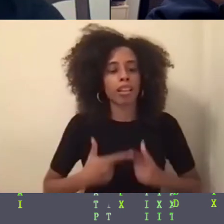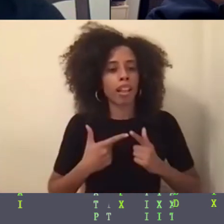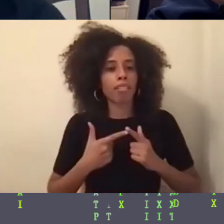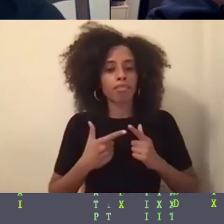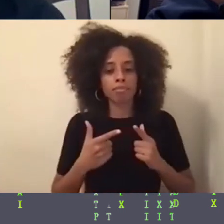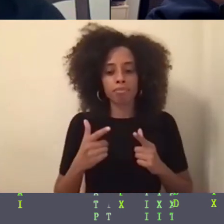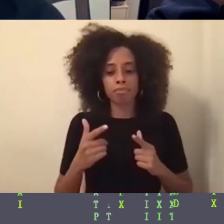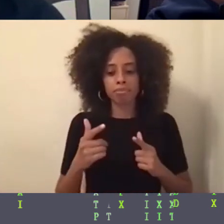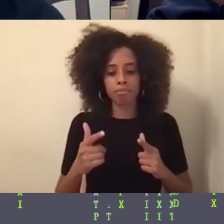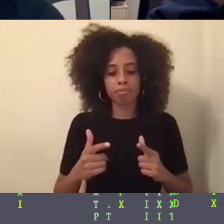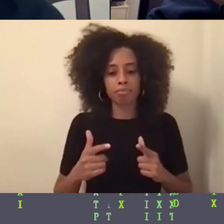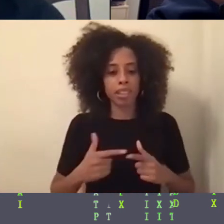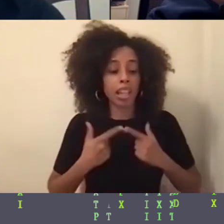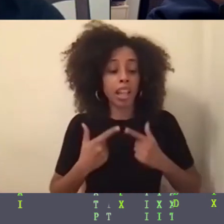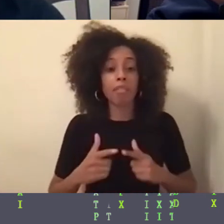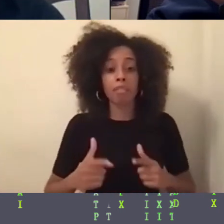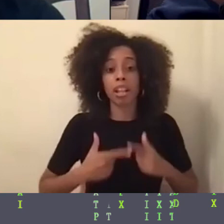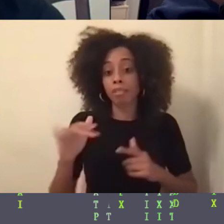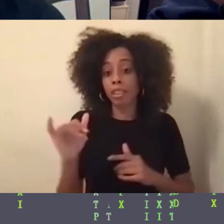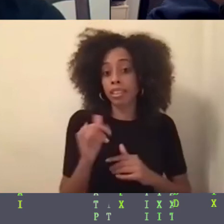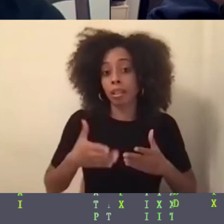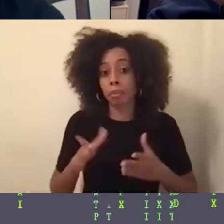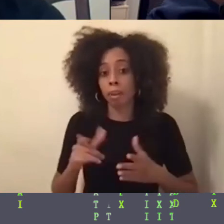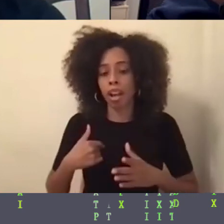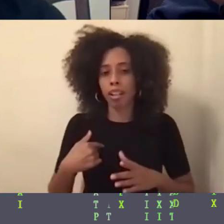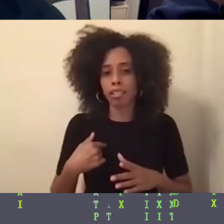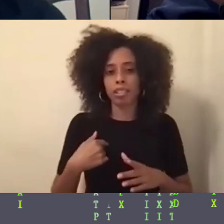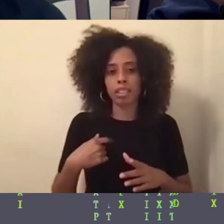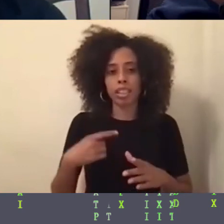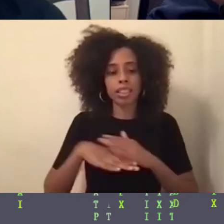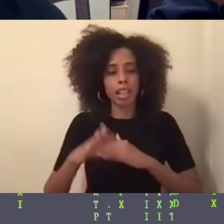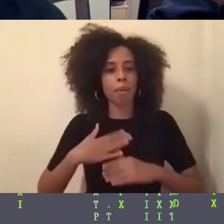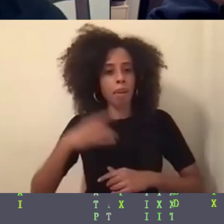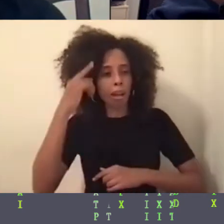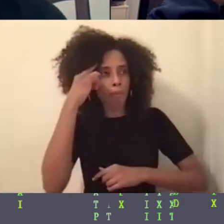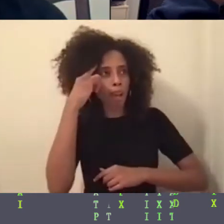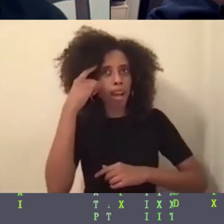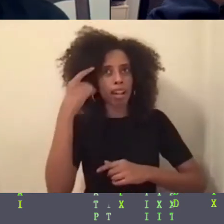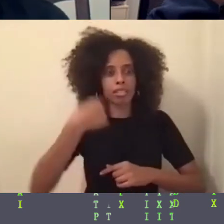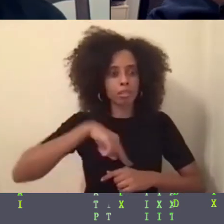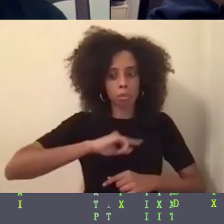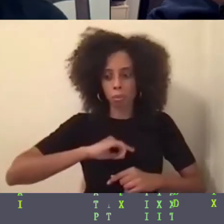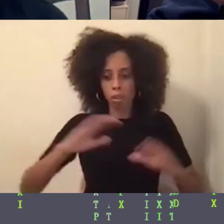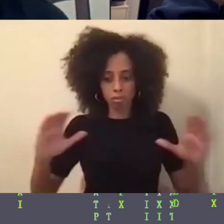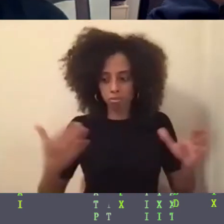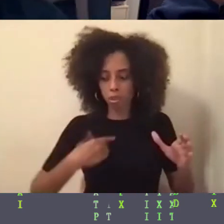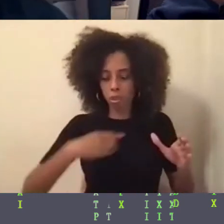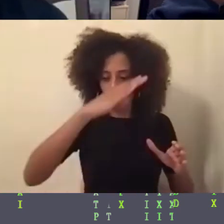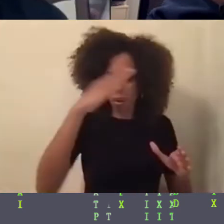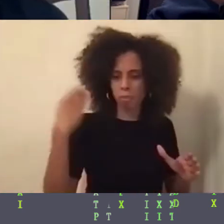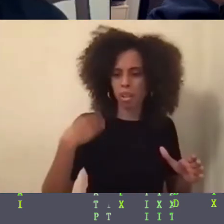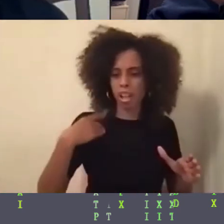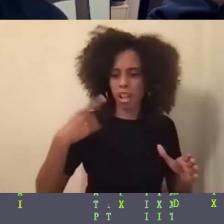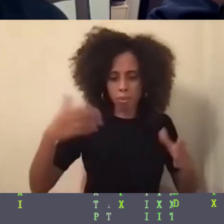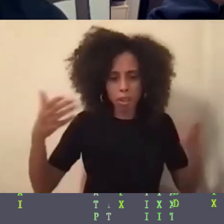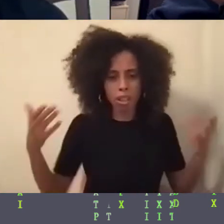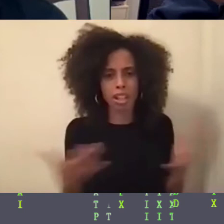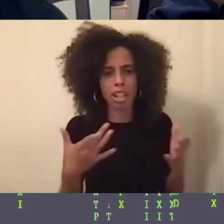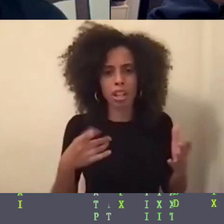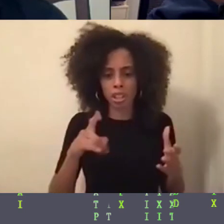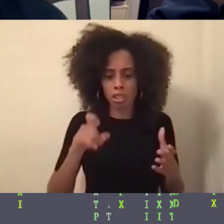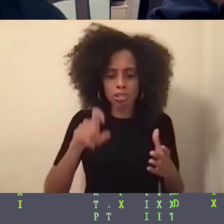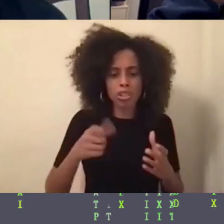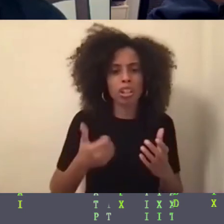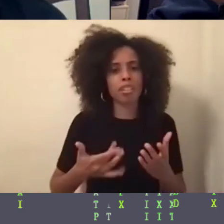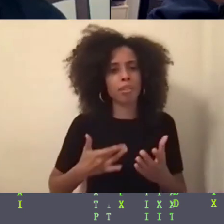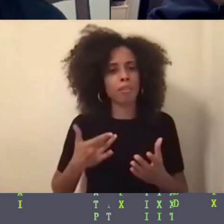that I've been trying to practice and really think about because in my mind, I'm like, no, we're black. Like we're all here that this is how you should feel about yourself. Now take a step back because context